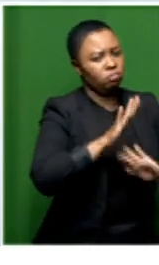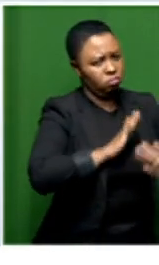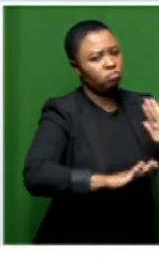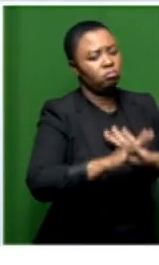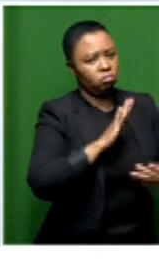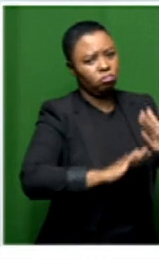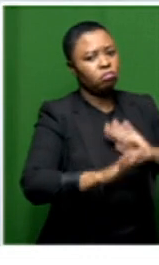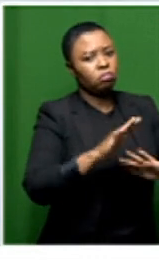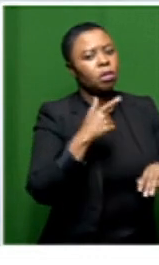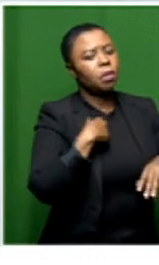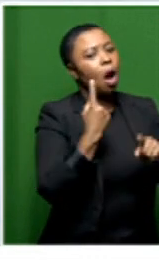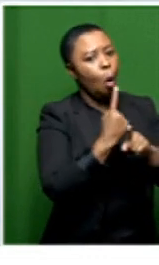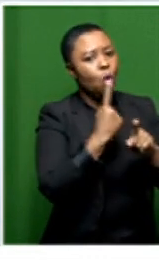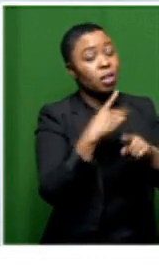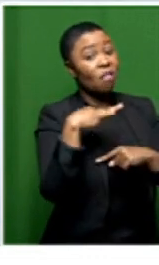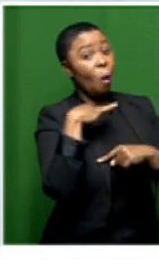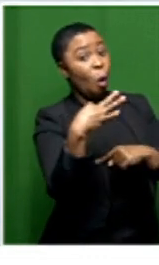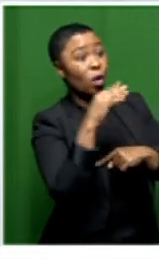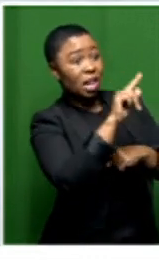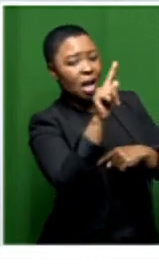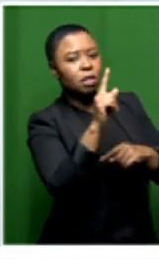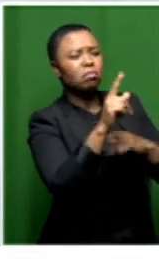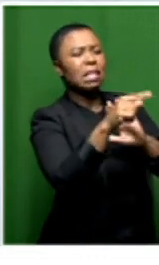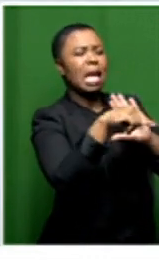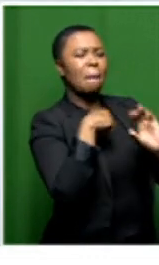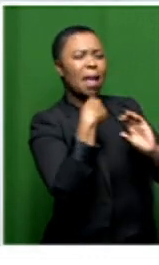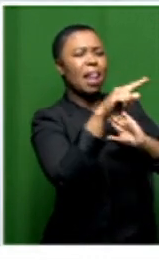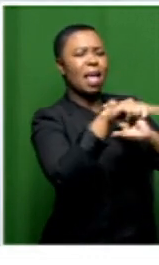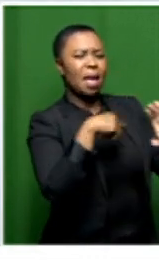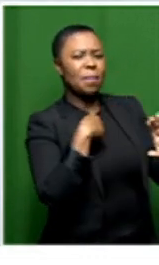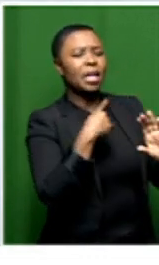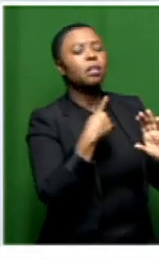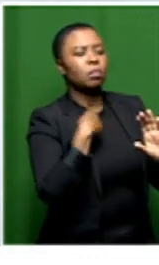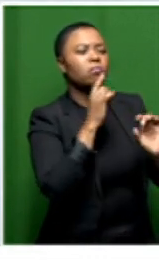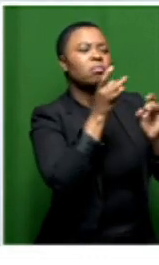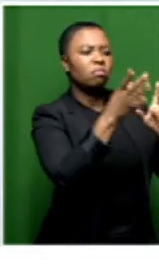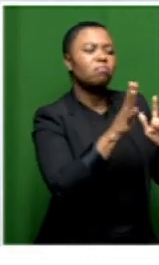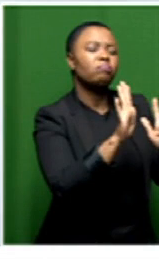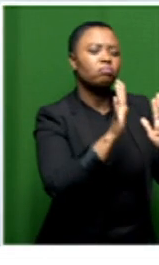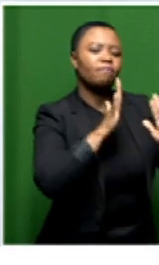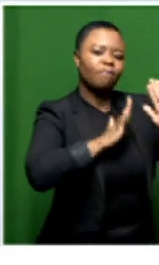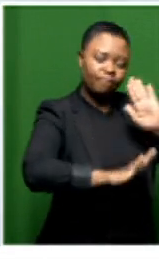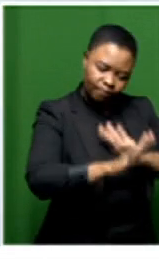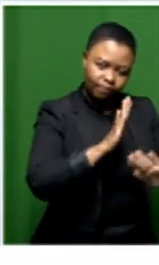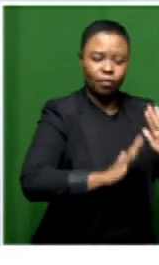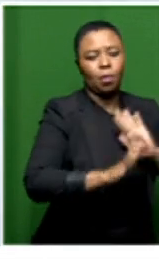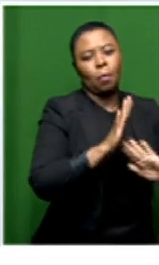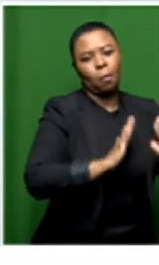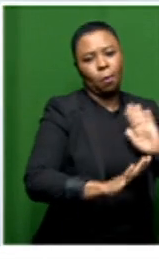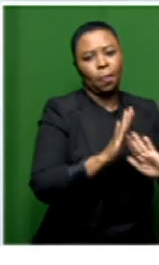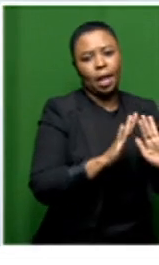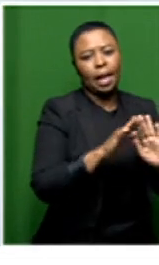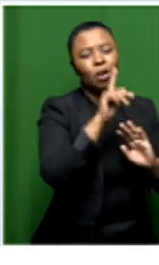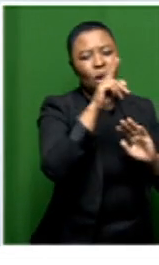what i i usually tell all the volunteers who email me regularly and phone me regularly just hang there and be um be